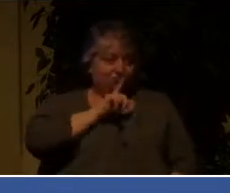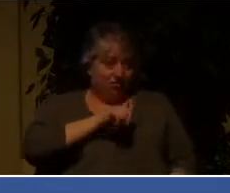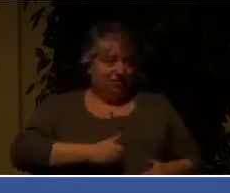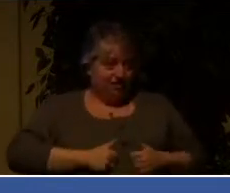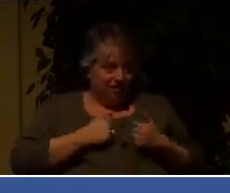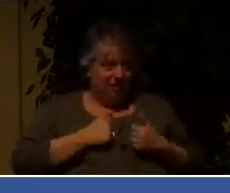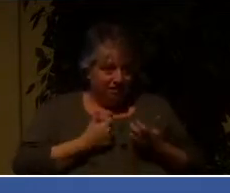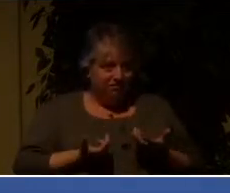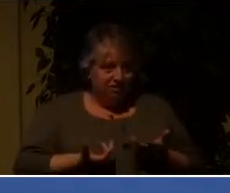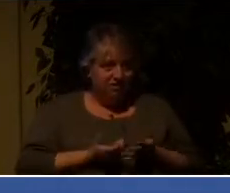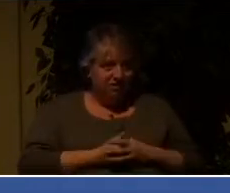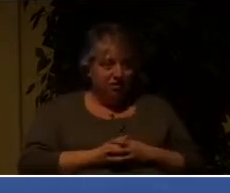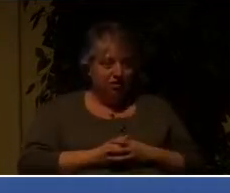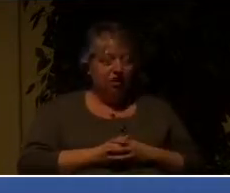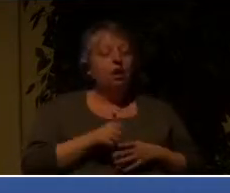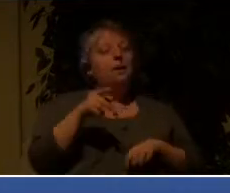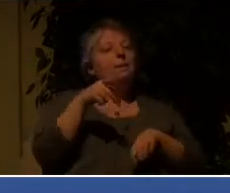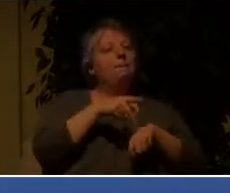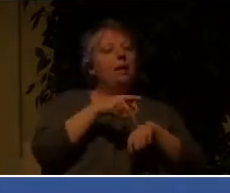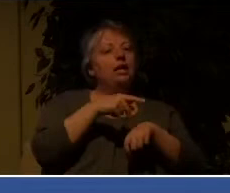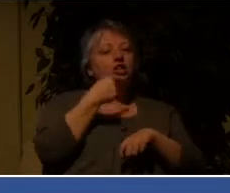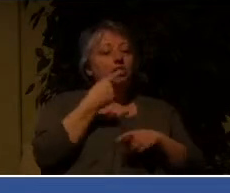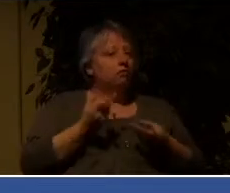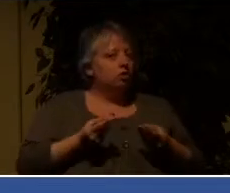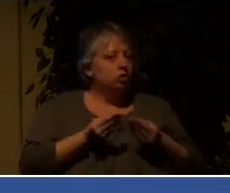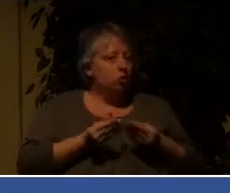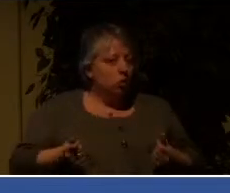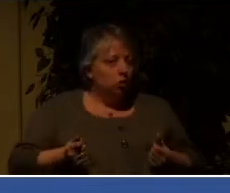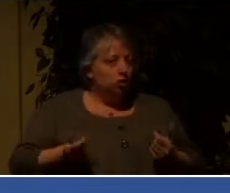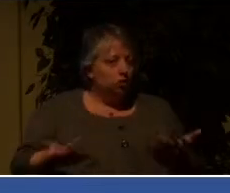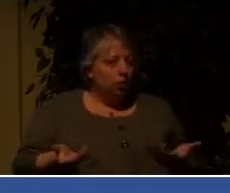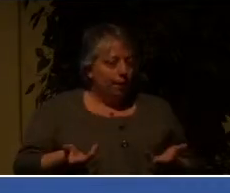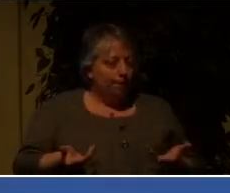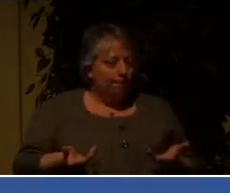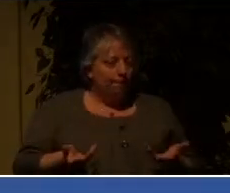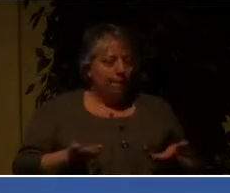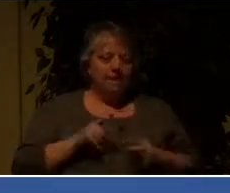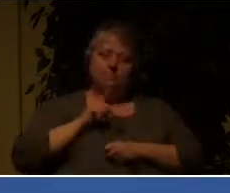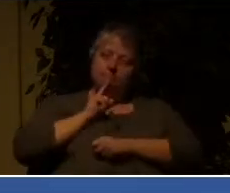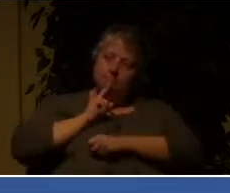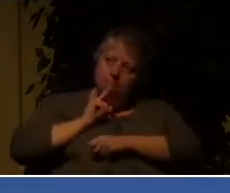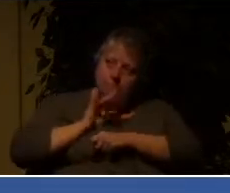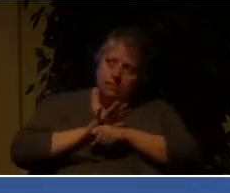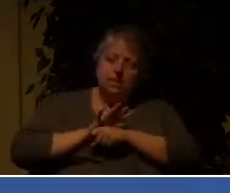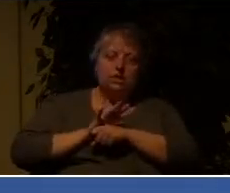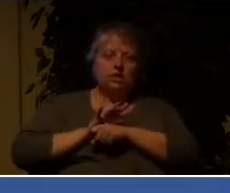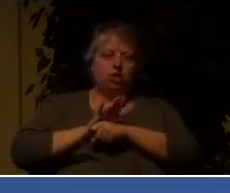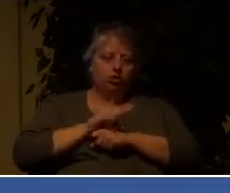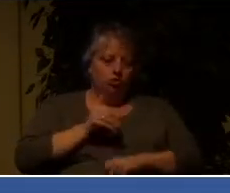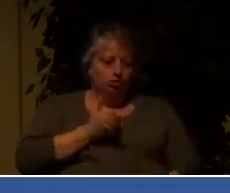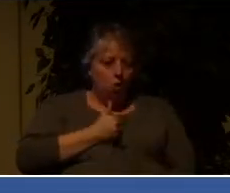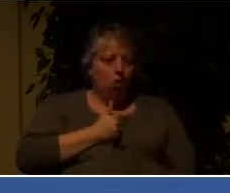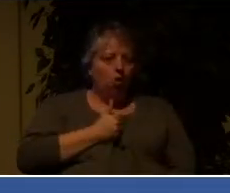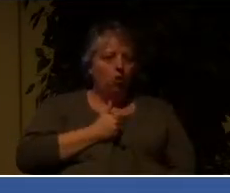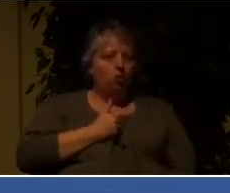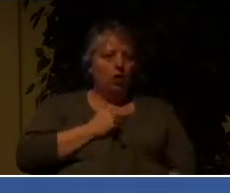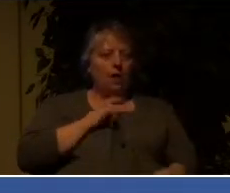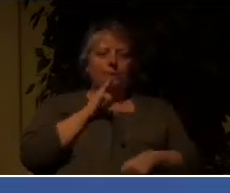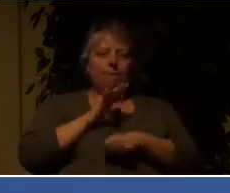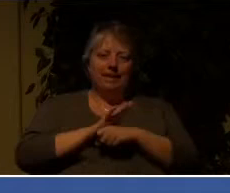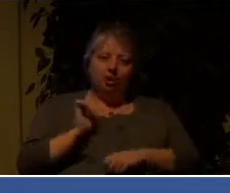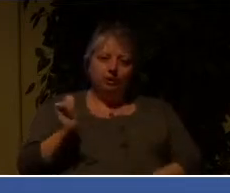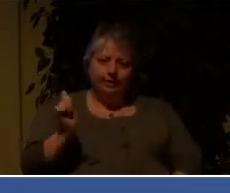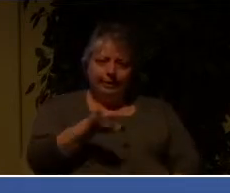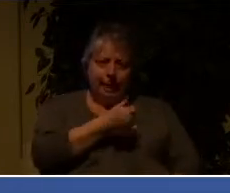Well, Peter says the solution is to commit yourselves, to commit your soul, to commit who you are